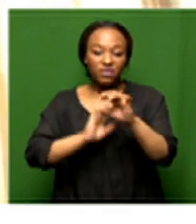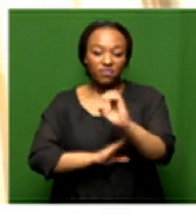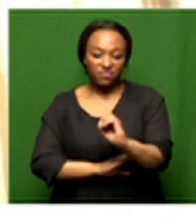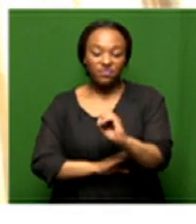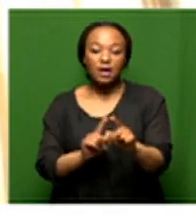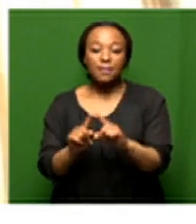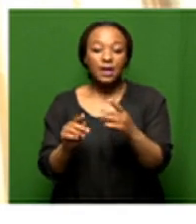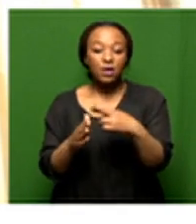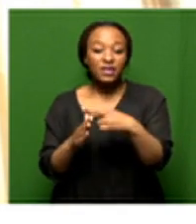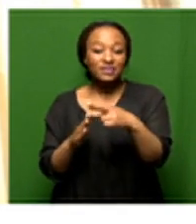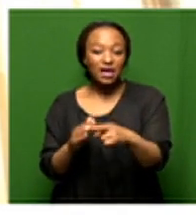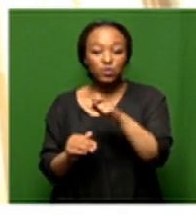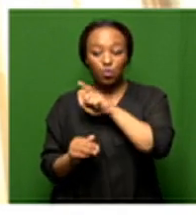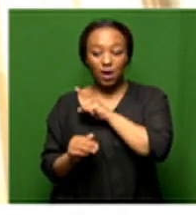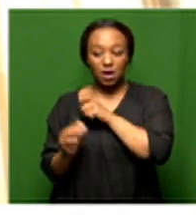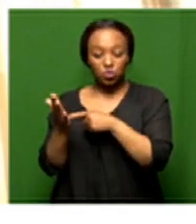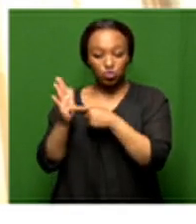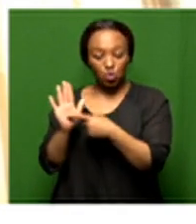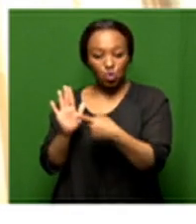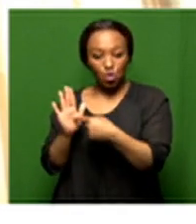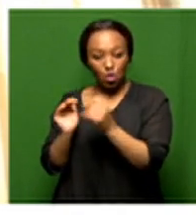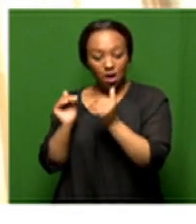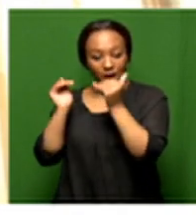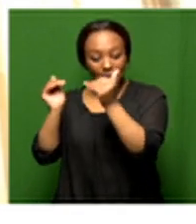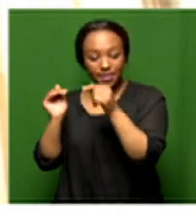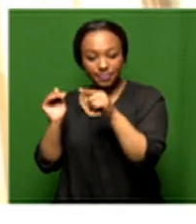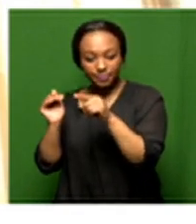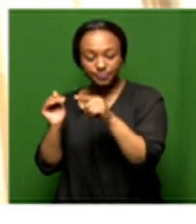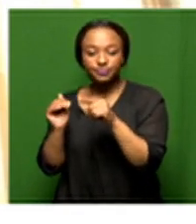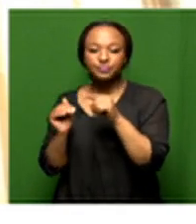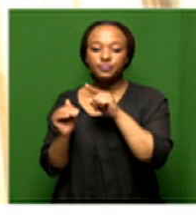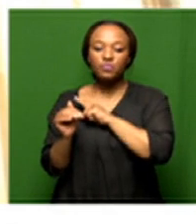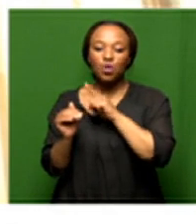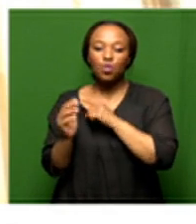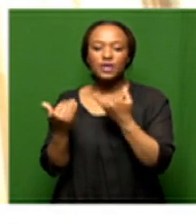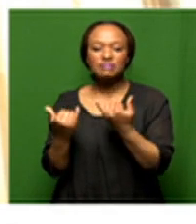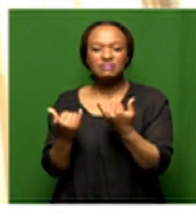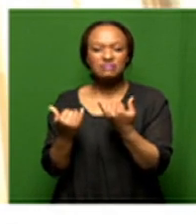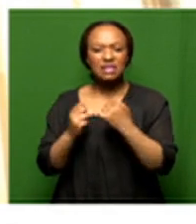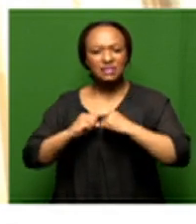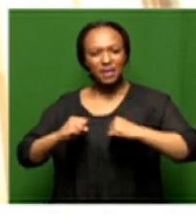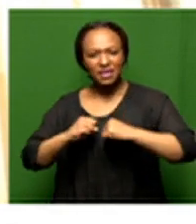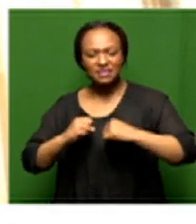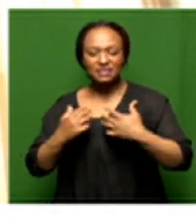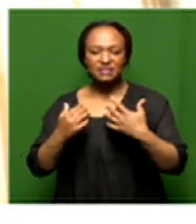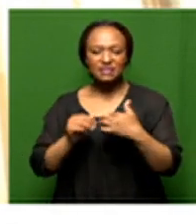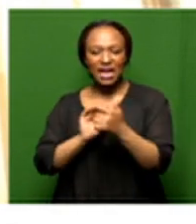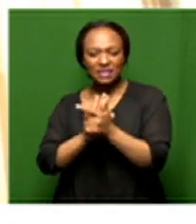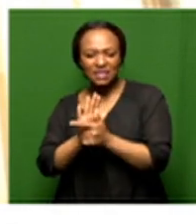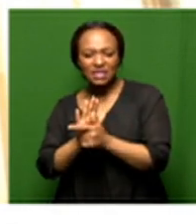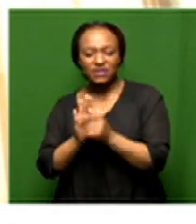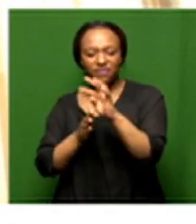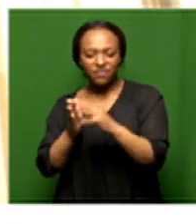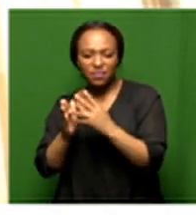so and the result is because uh that is as a result of a um a space uh if you like the legislative